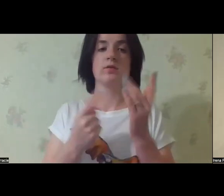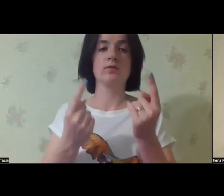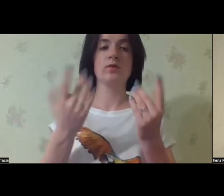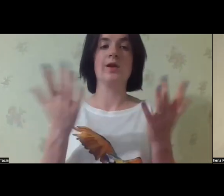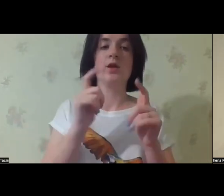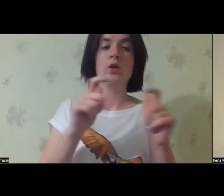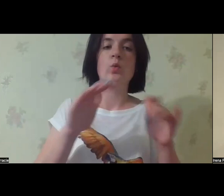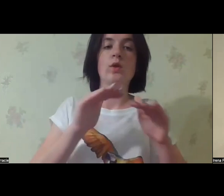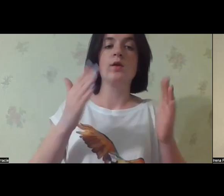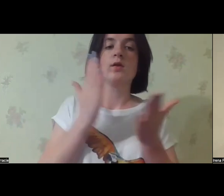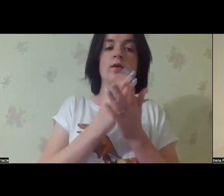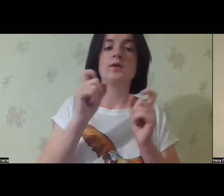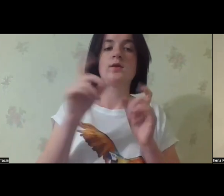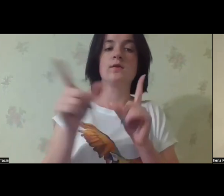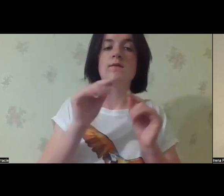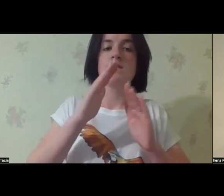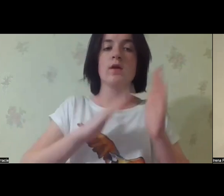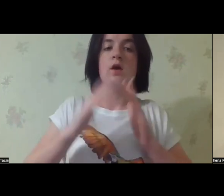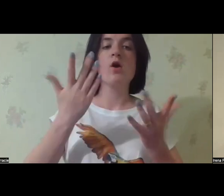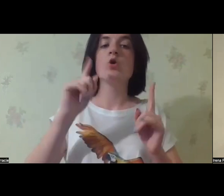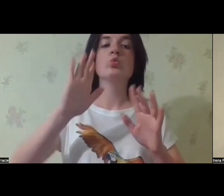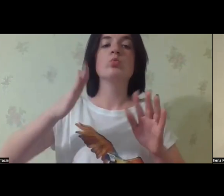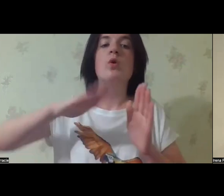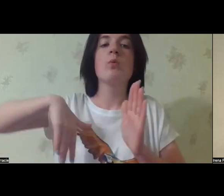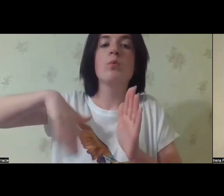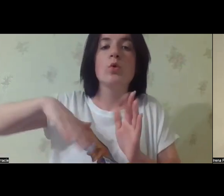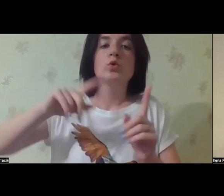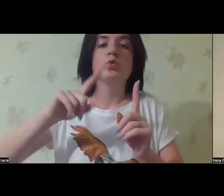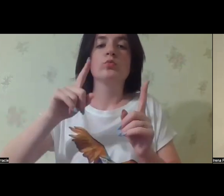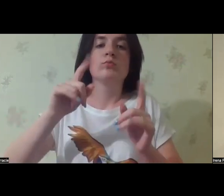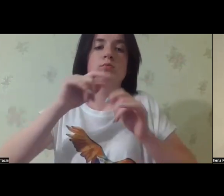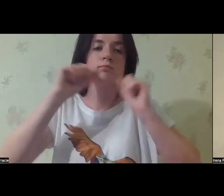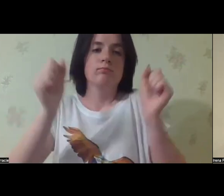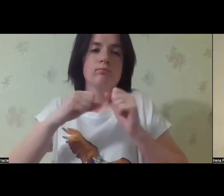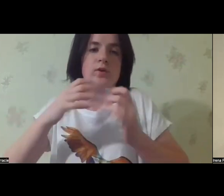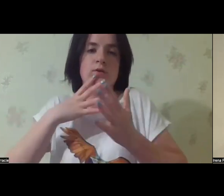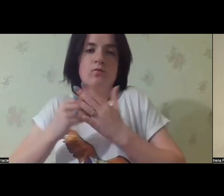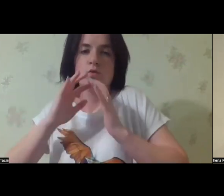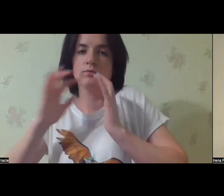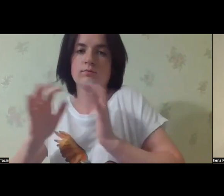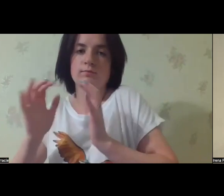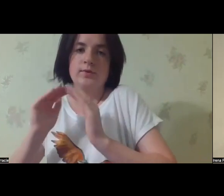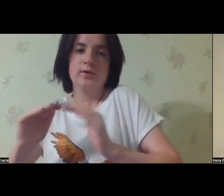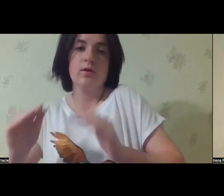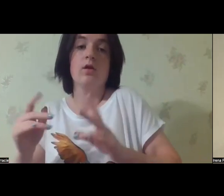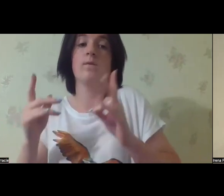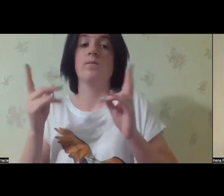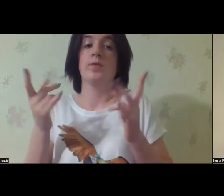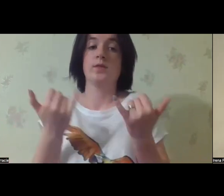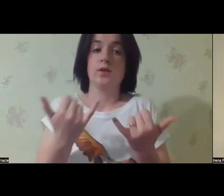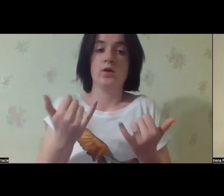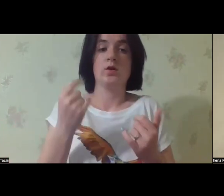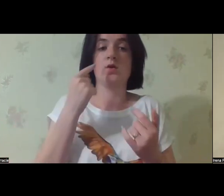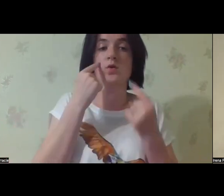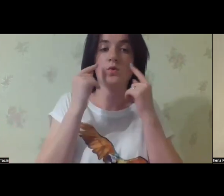For parents now, the major issue is about the future for parents who are not sure what